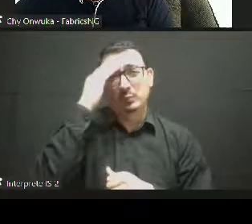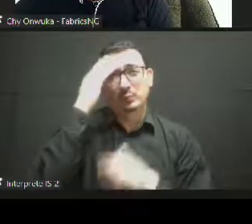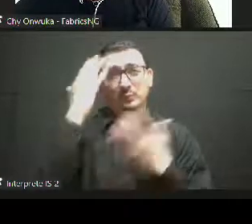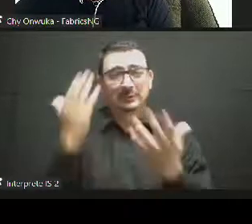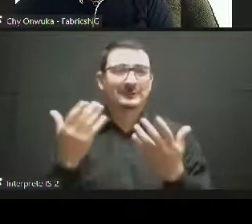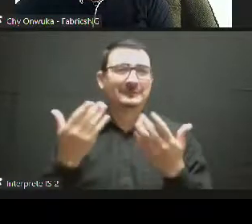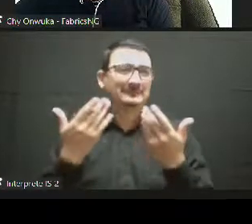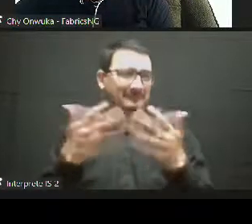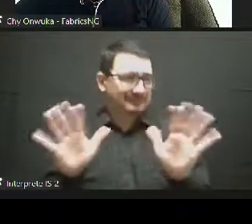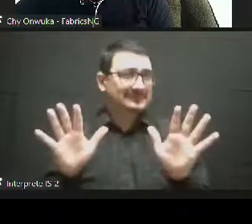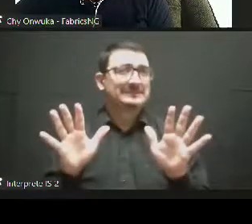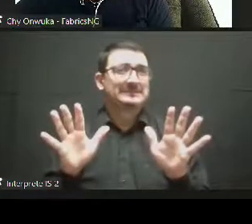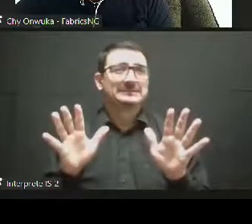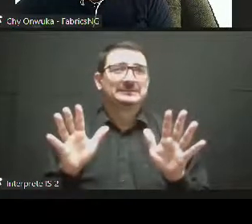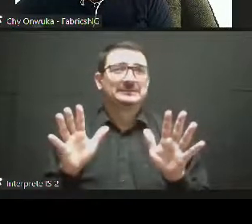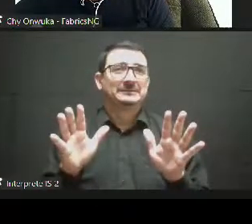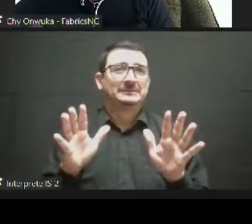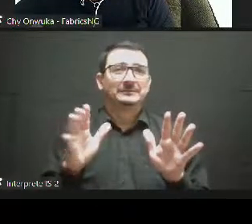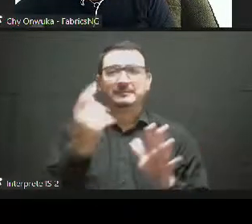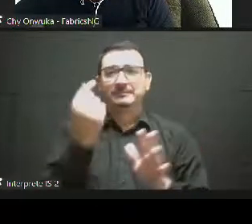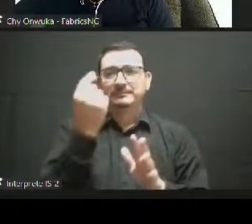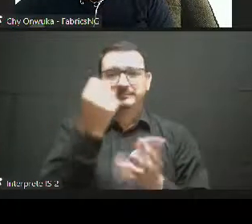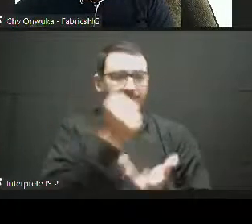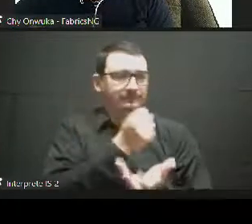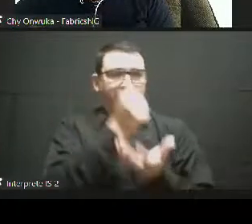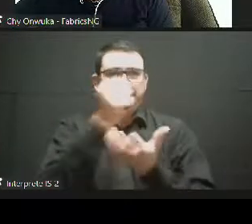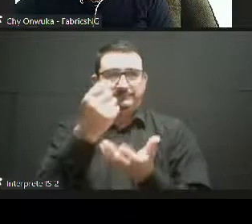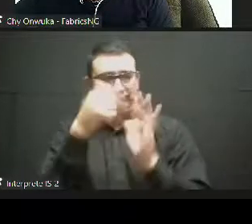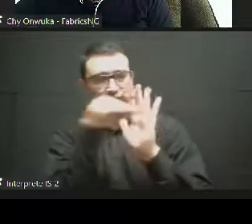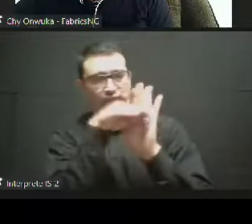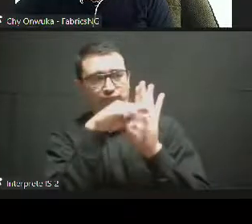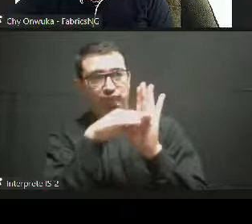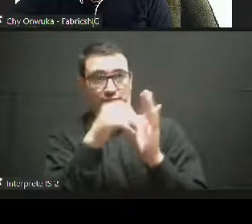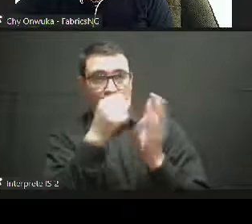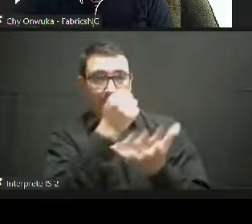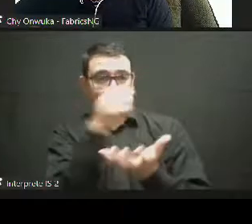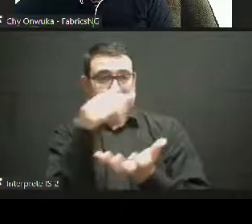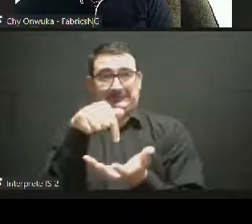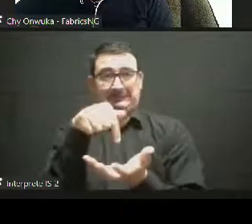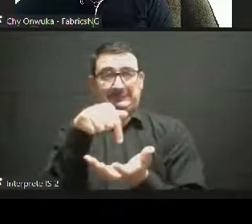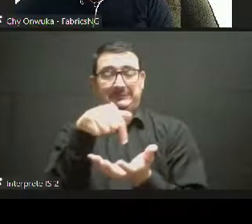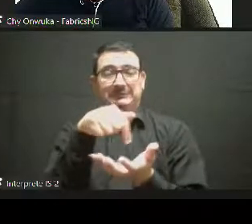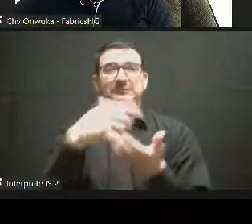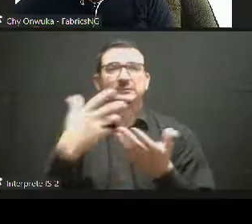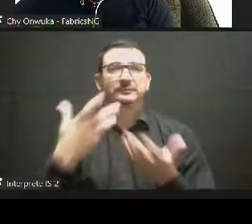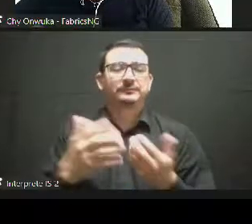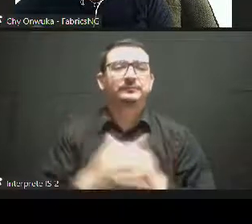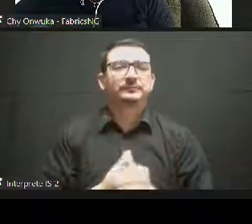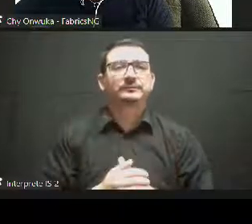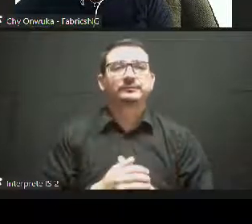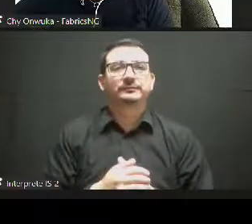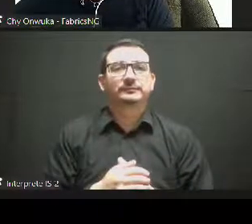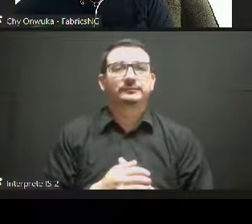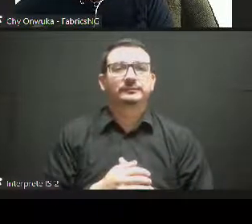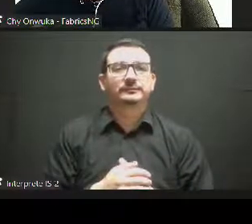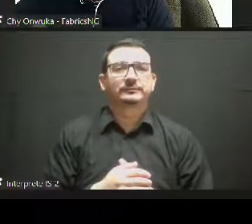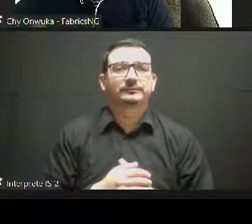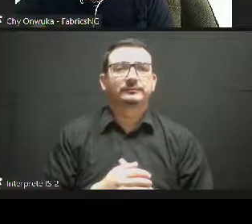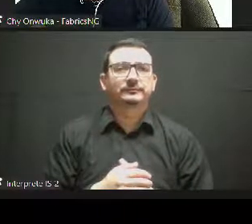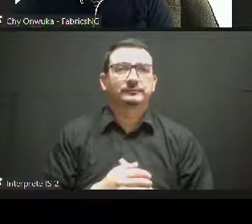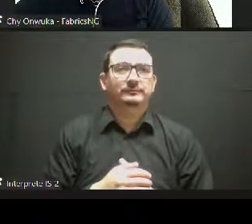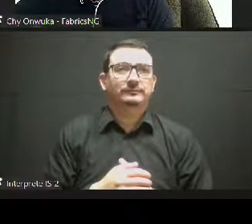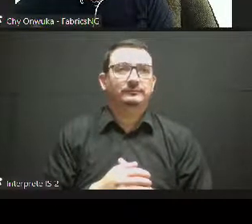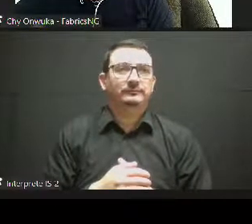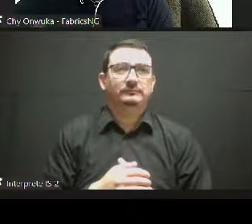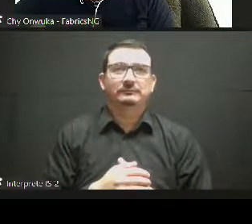of 50% the budget of Creative Europe. And for the next seven years, Creative Europe will have a budget of 2